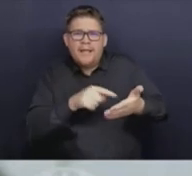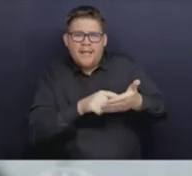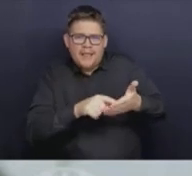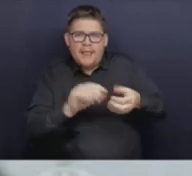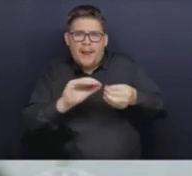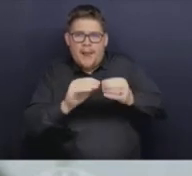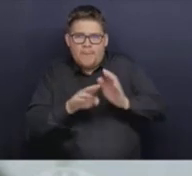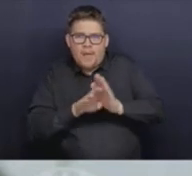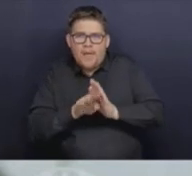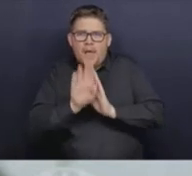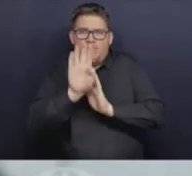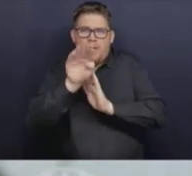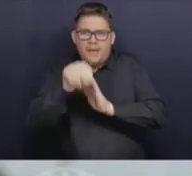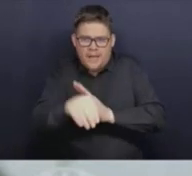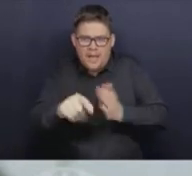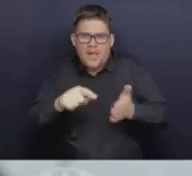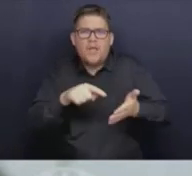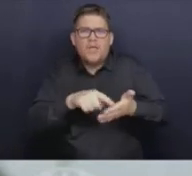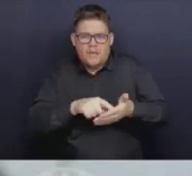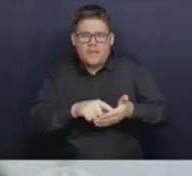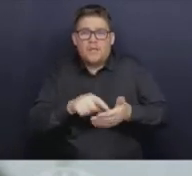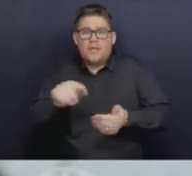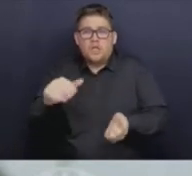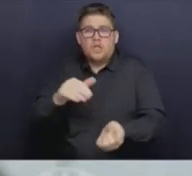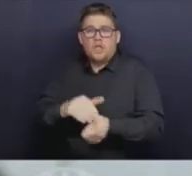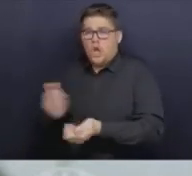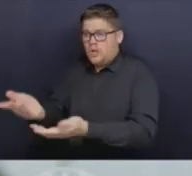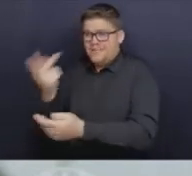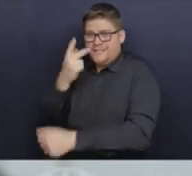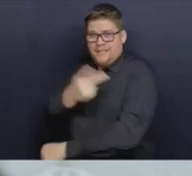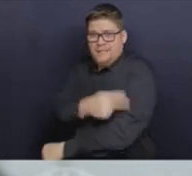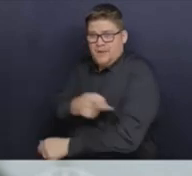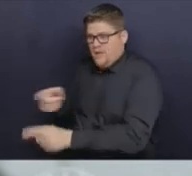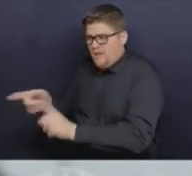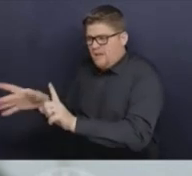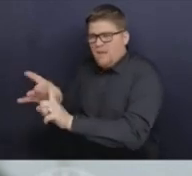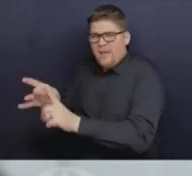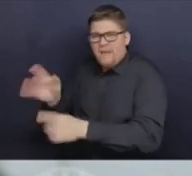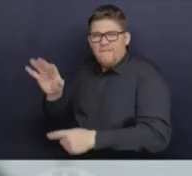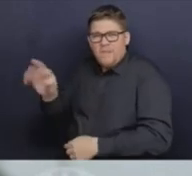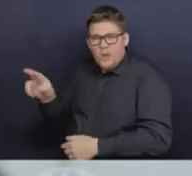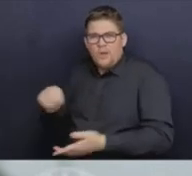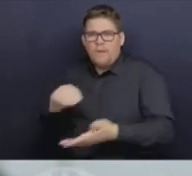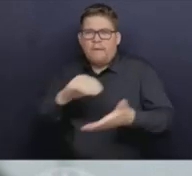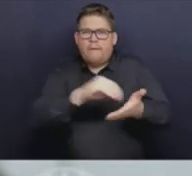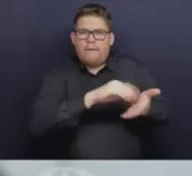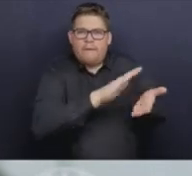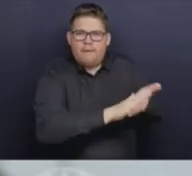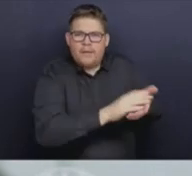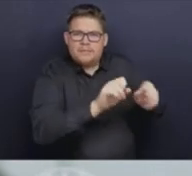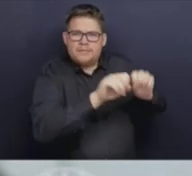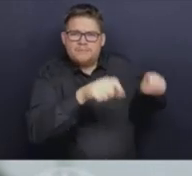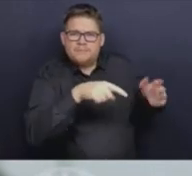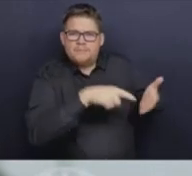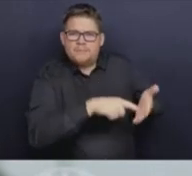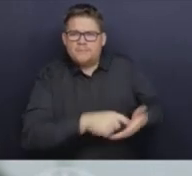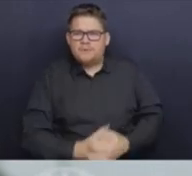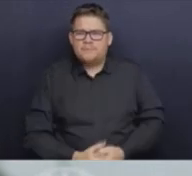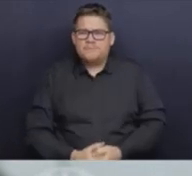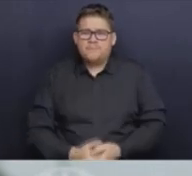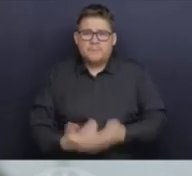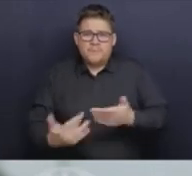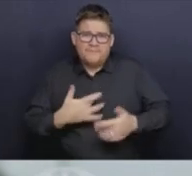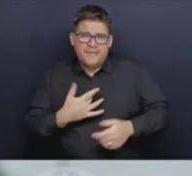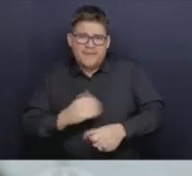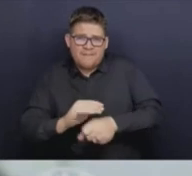And those people who participate in this, they do a swab and somebody who they think has influenza or COVID or RSV.